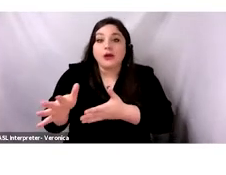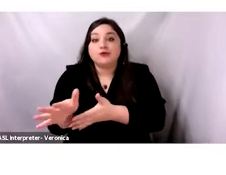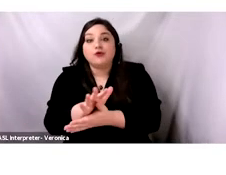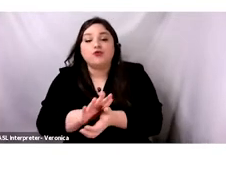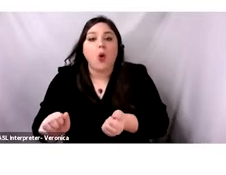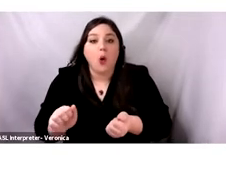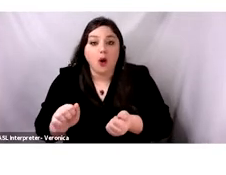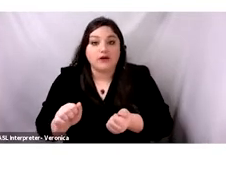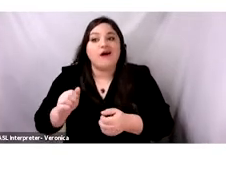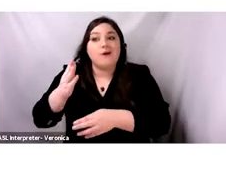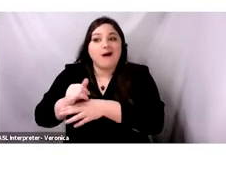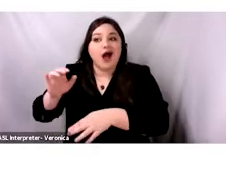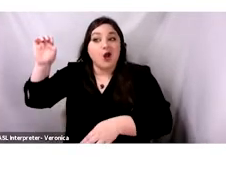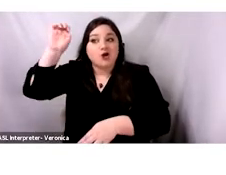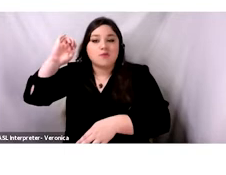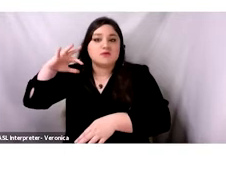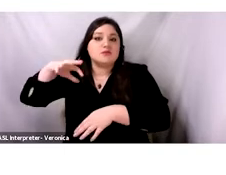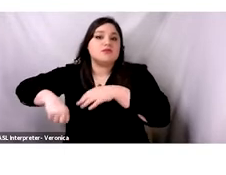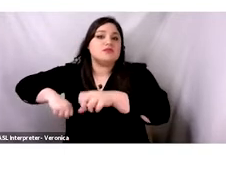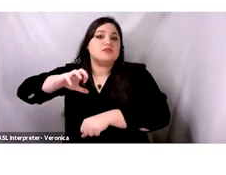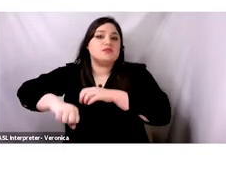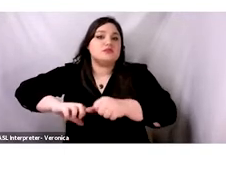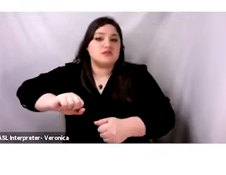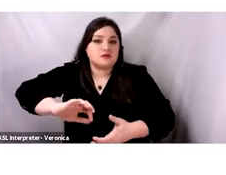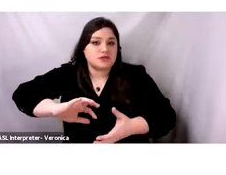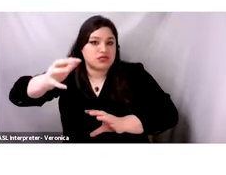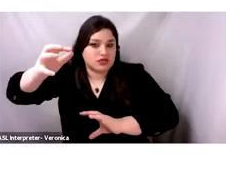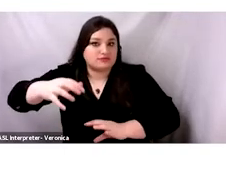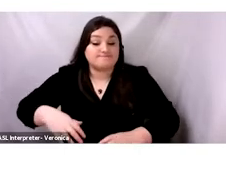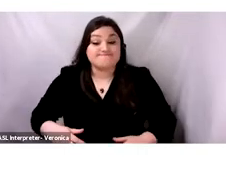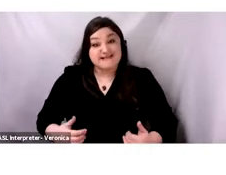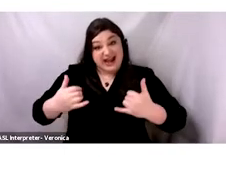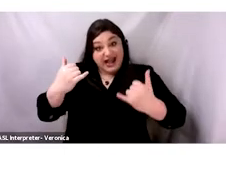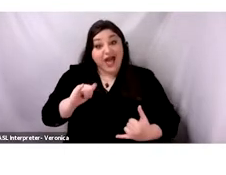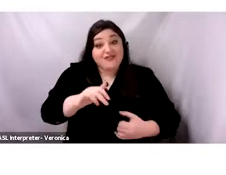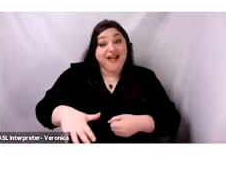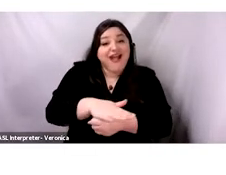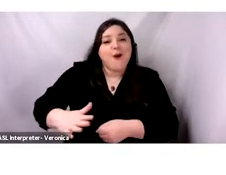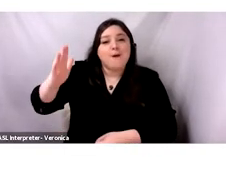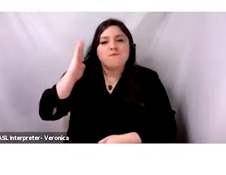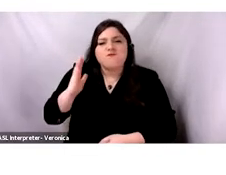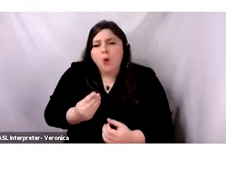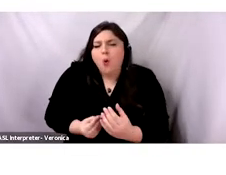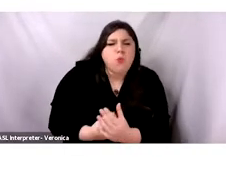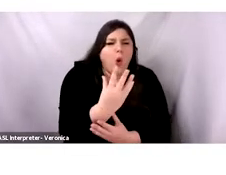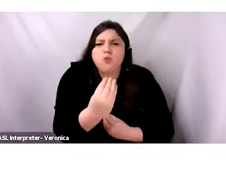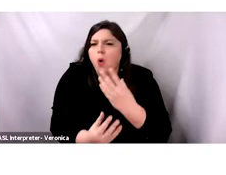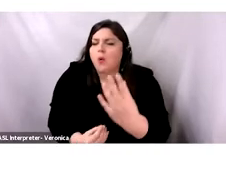Many parts of the Bekaa in Lebanon are actually now drier than ever because of